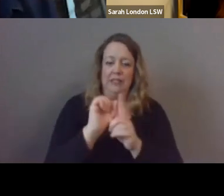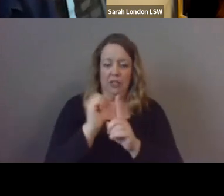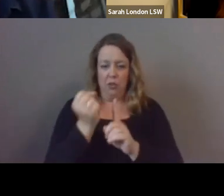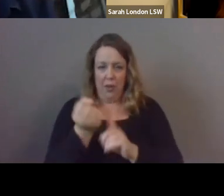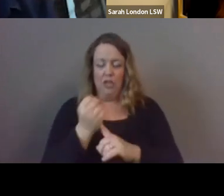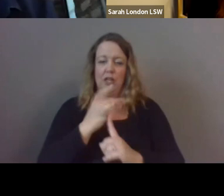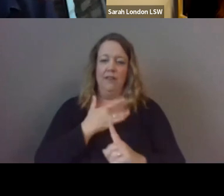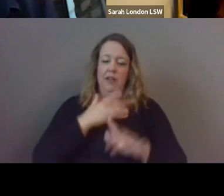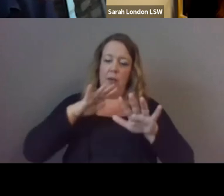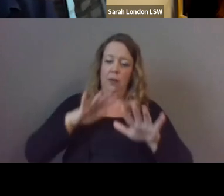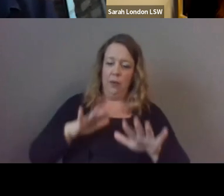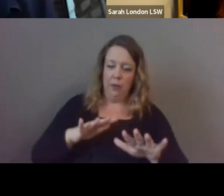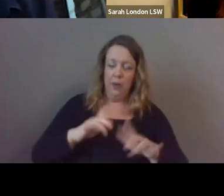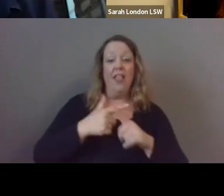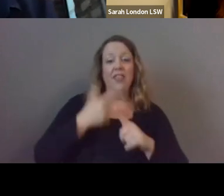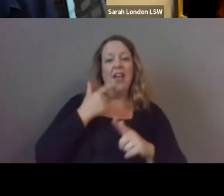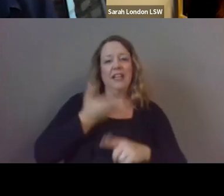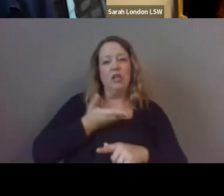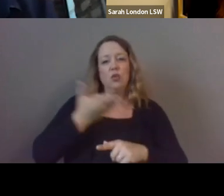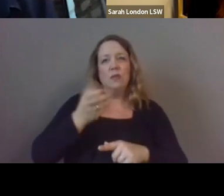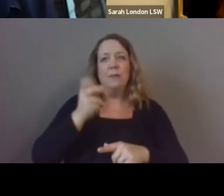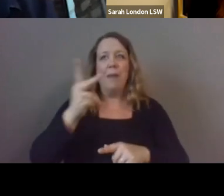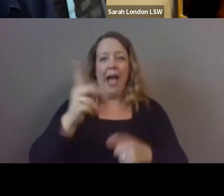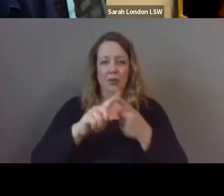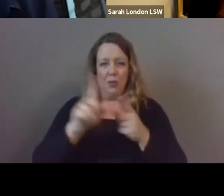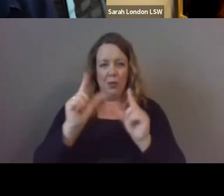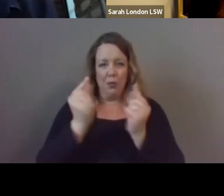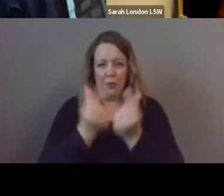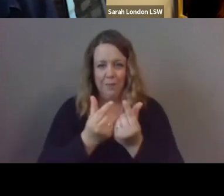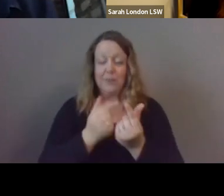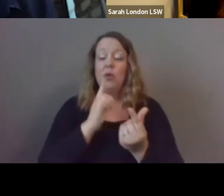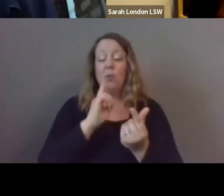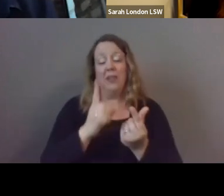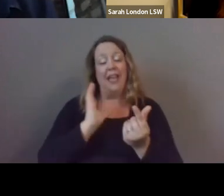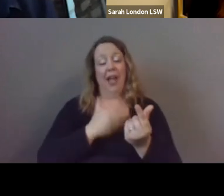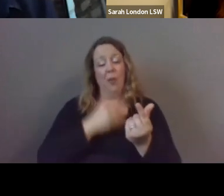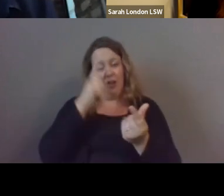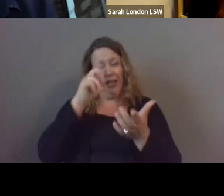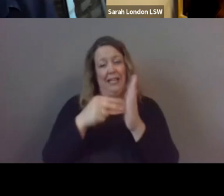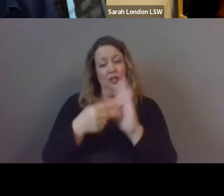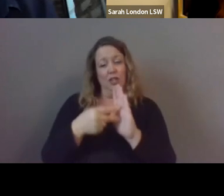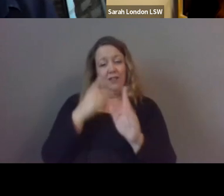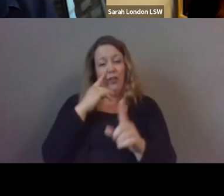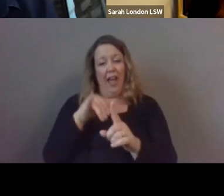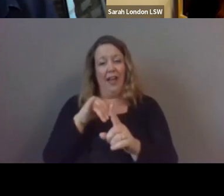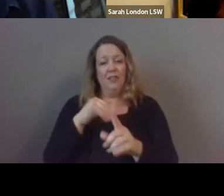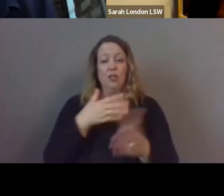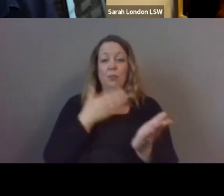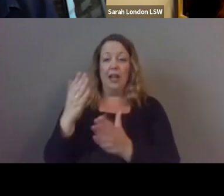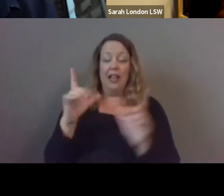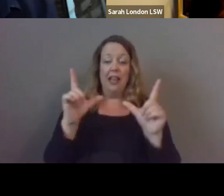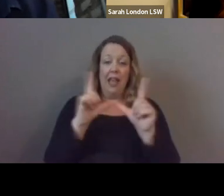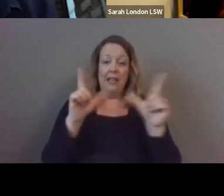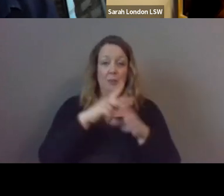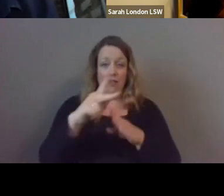introduce them back into the group so again it's it was really an intentionality for us to bring that licensed professional